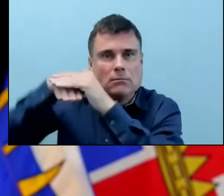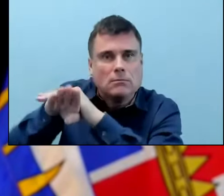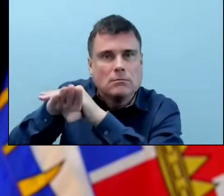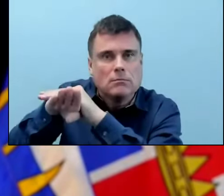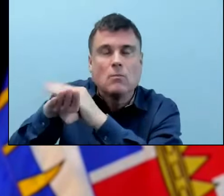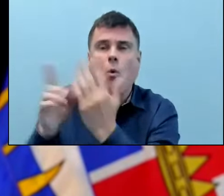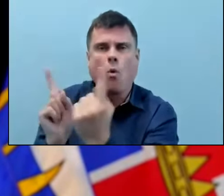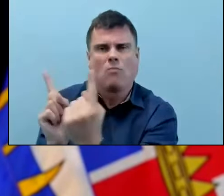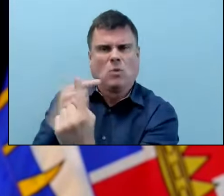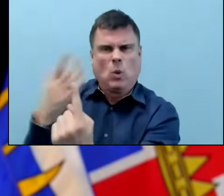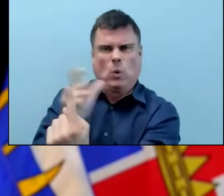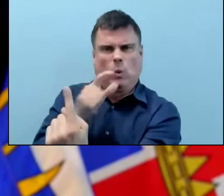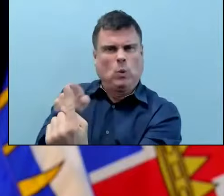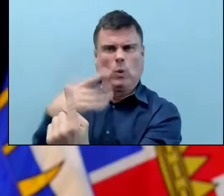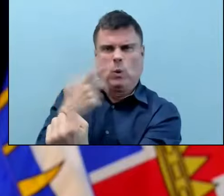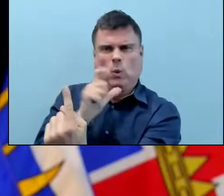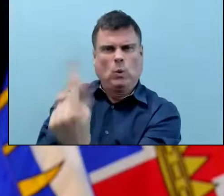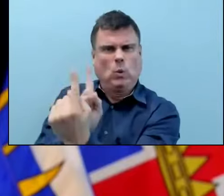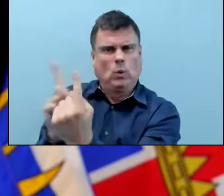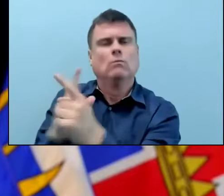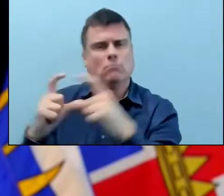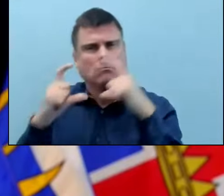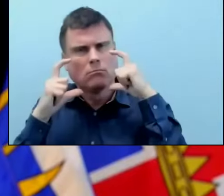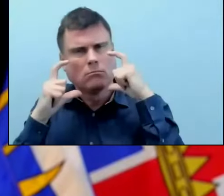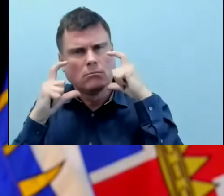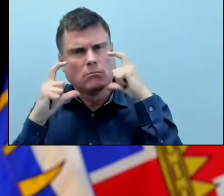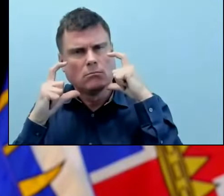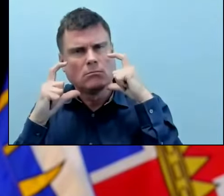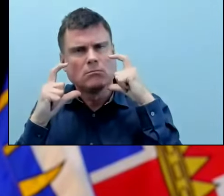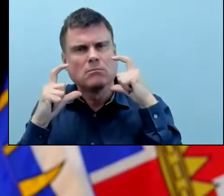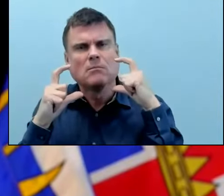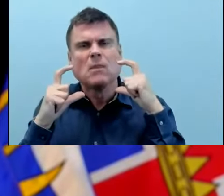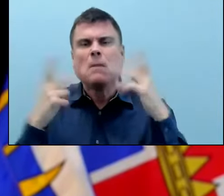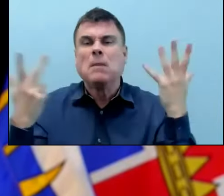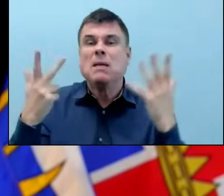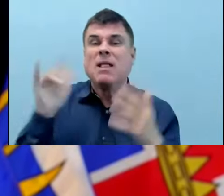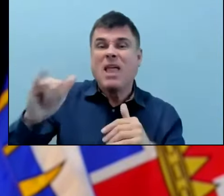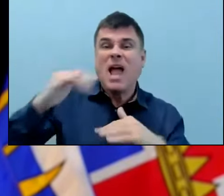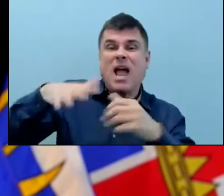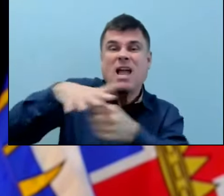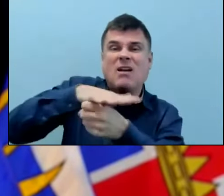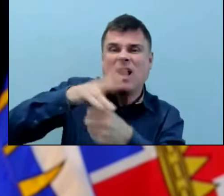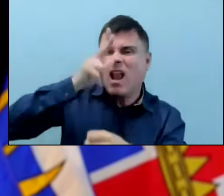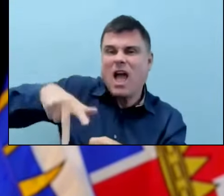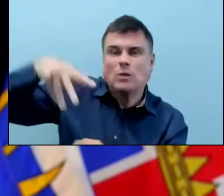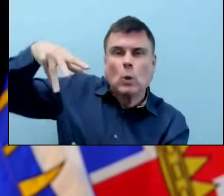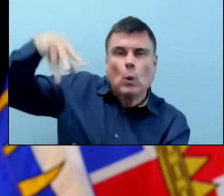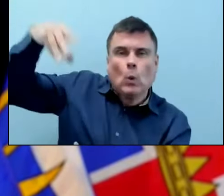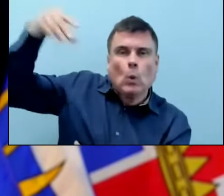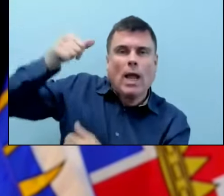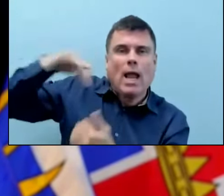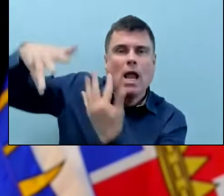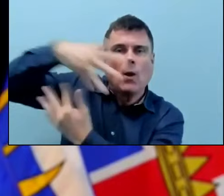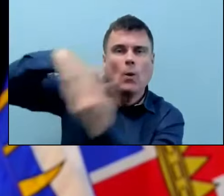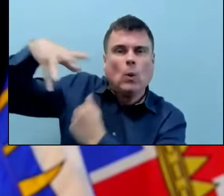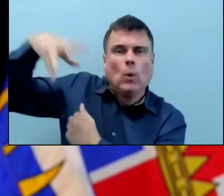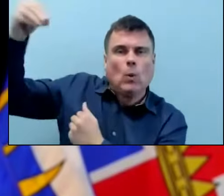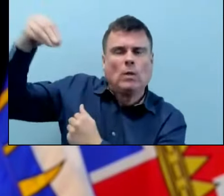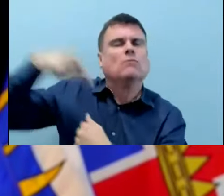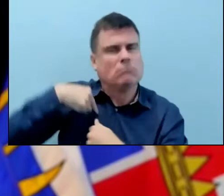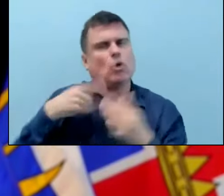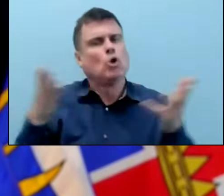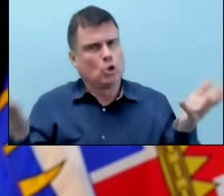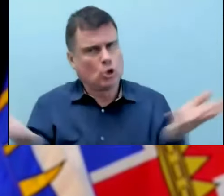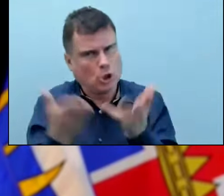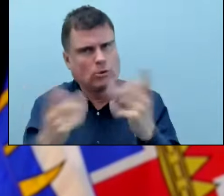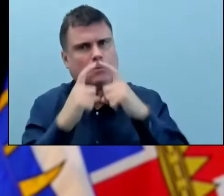where you might be have poor ventilation or crowding. So we still strongly encourage that for people to choose to